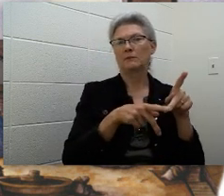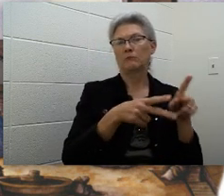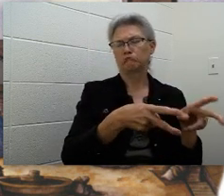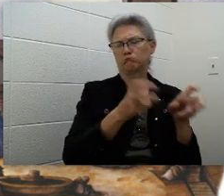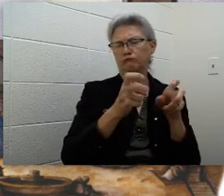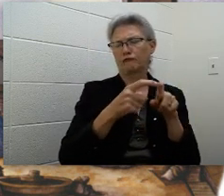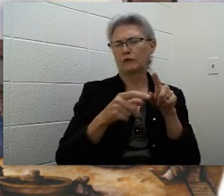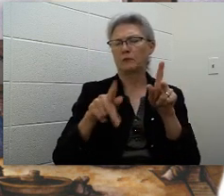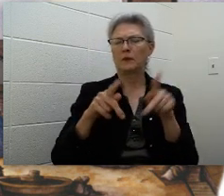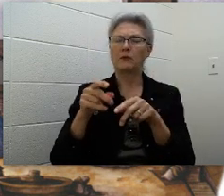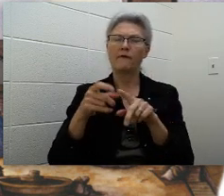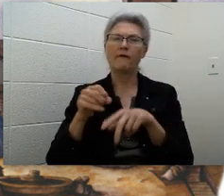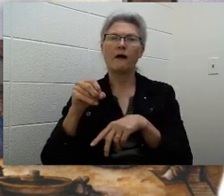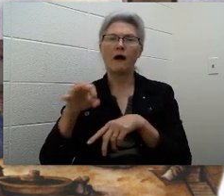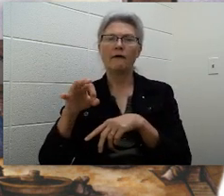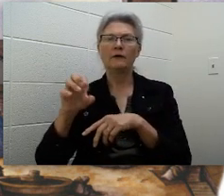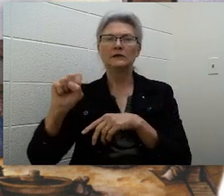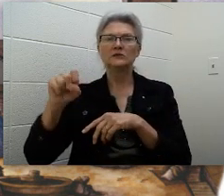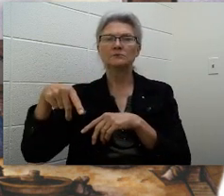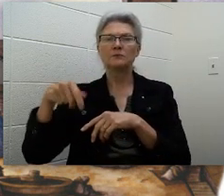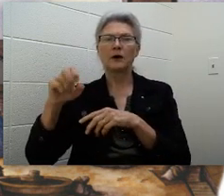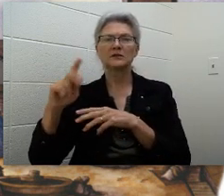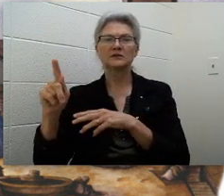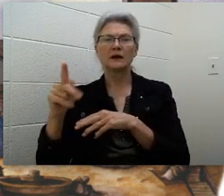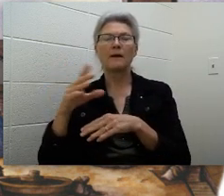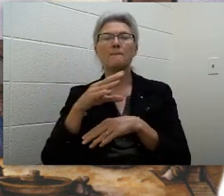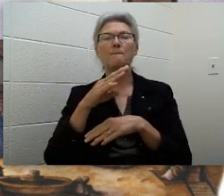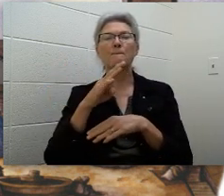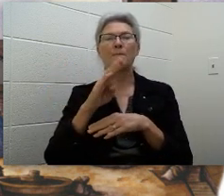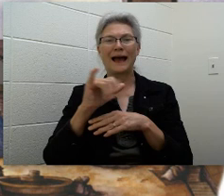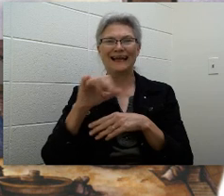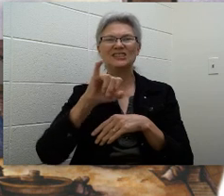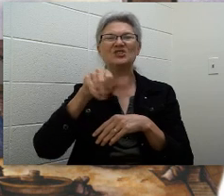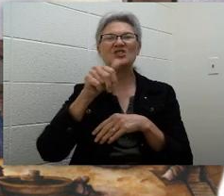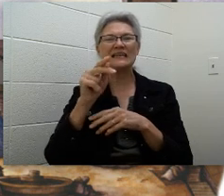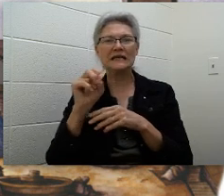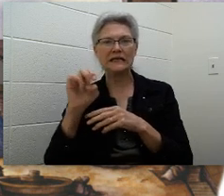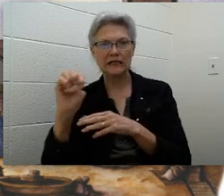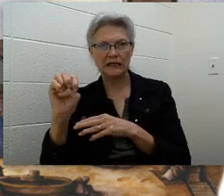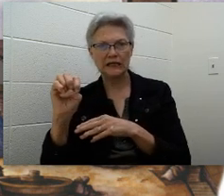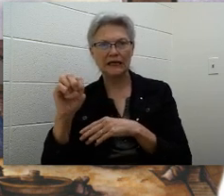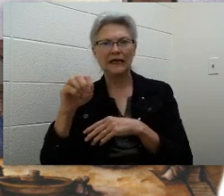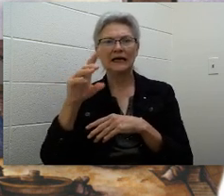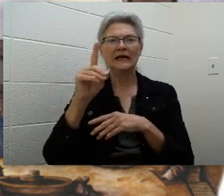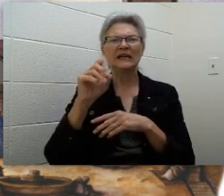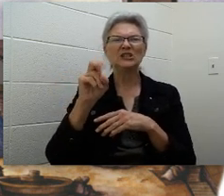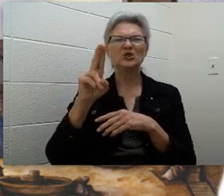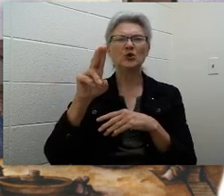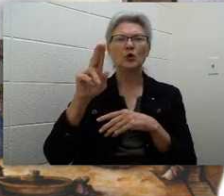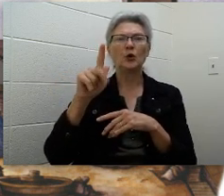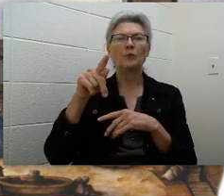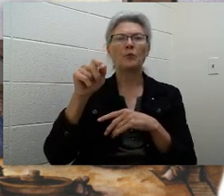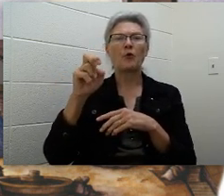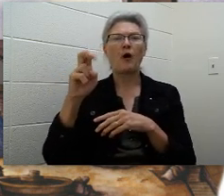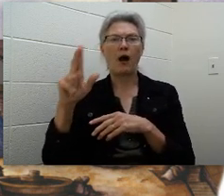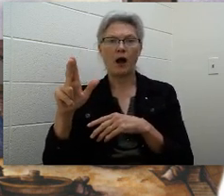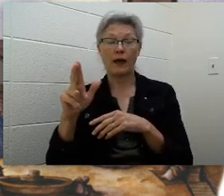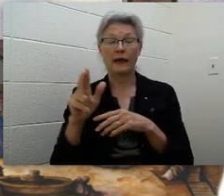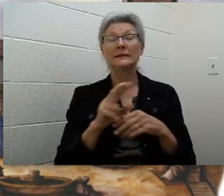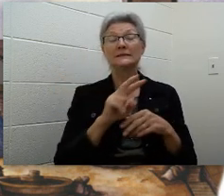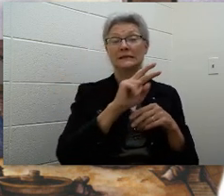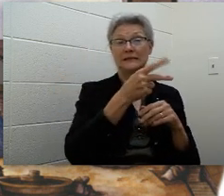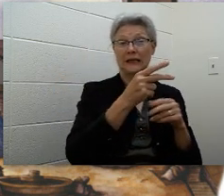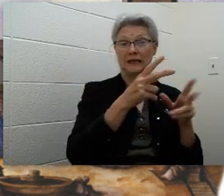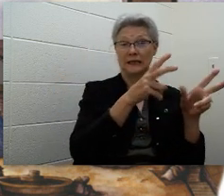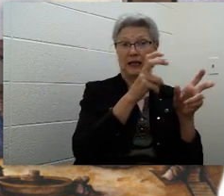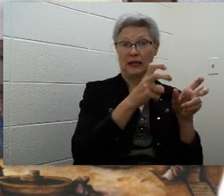by Janine de Poix. The People of Sparks is the second title in the Books of